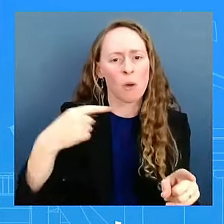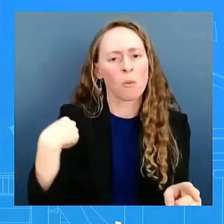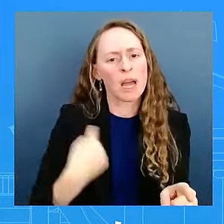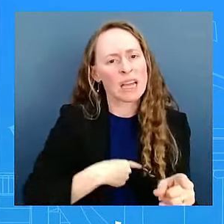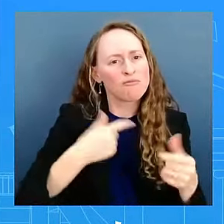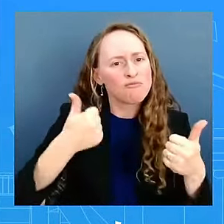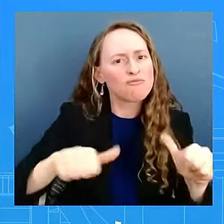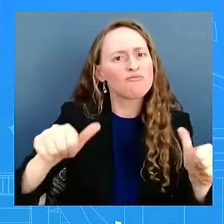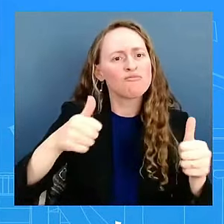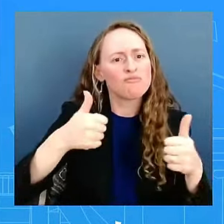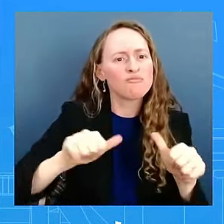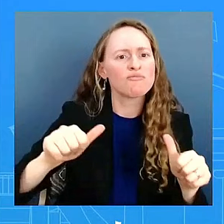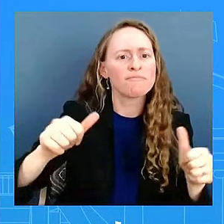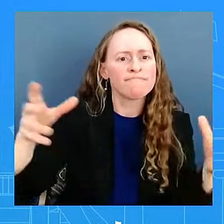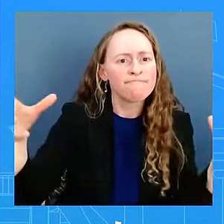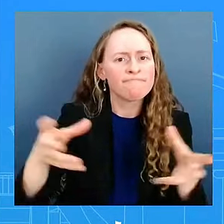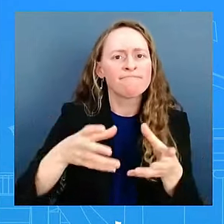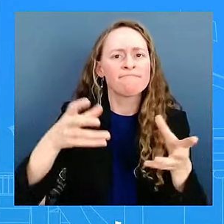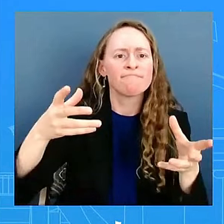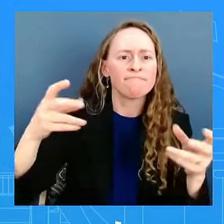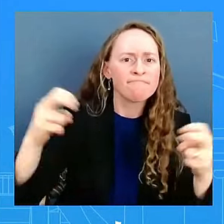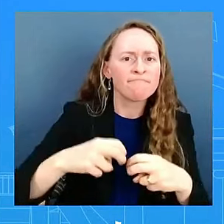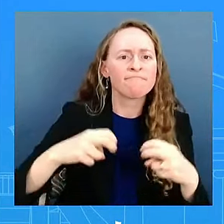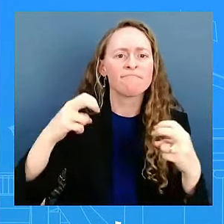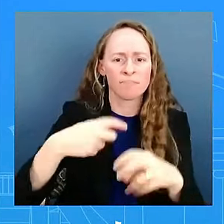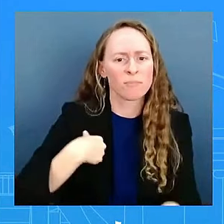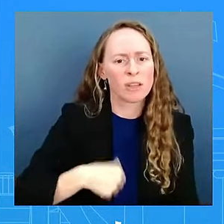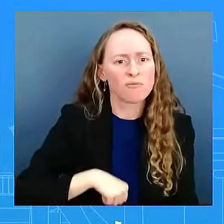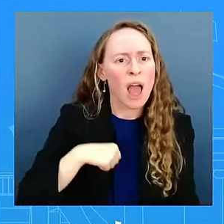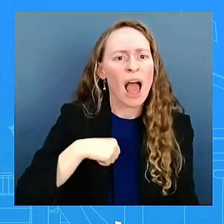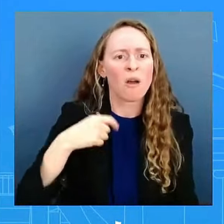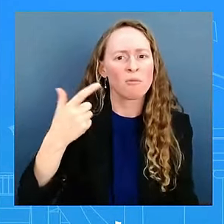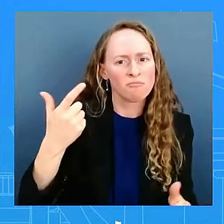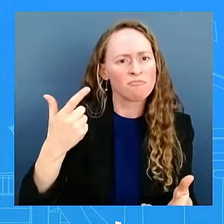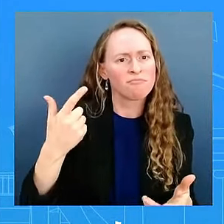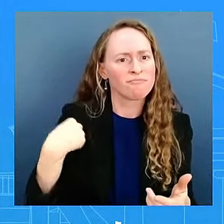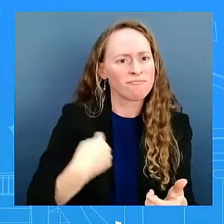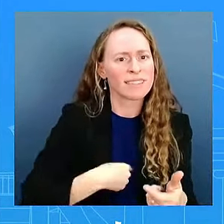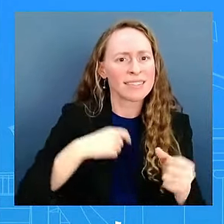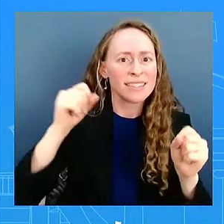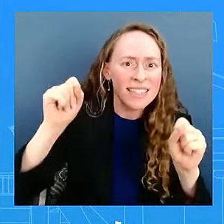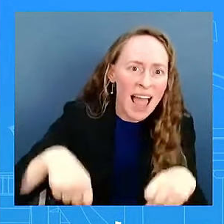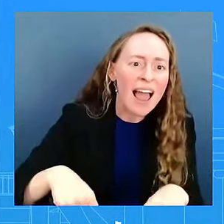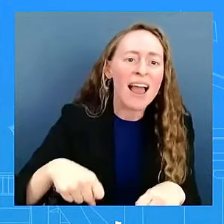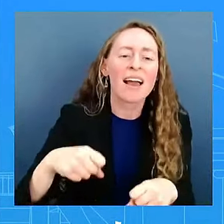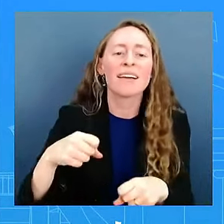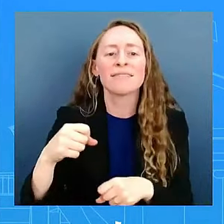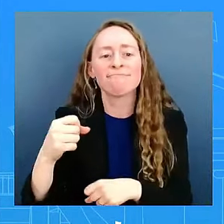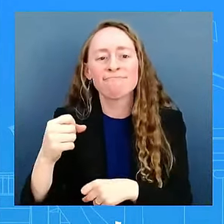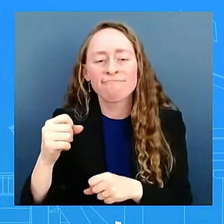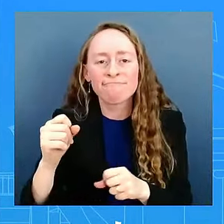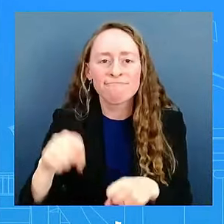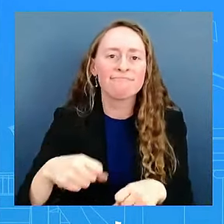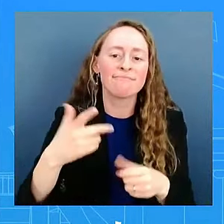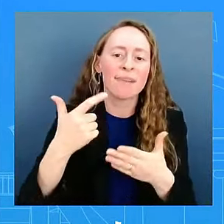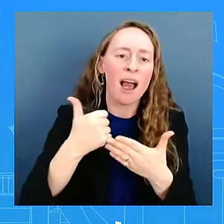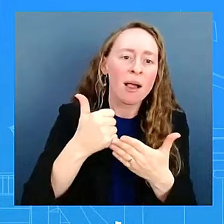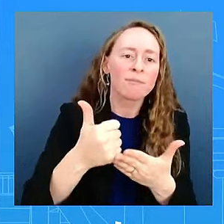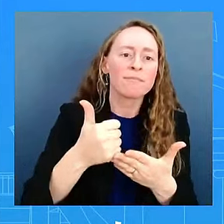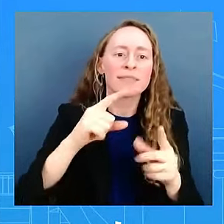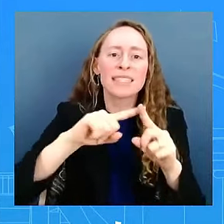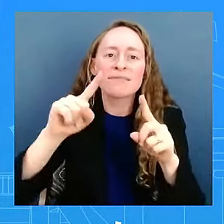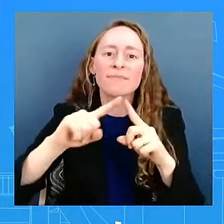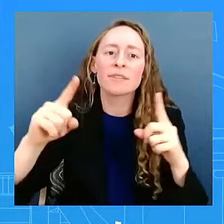to do because we believe that we have been able to deliver for the community, all communities, whether it's the economy, health care,